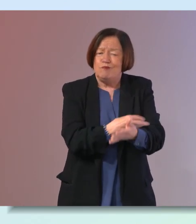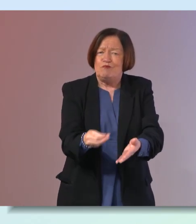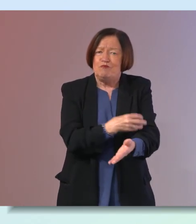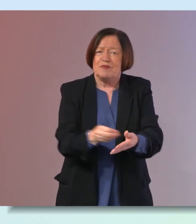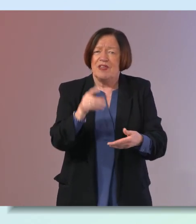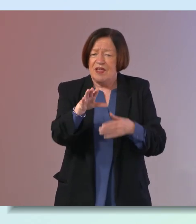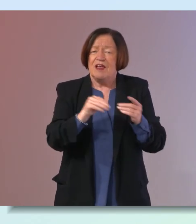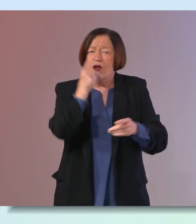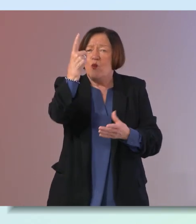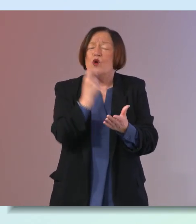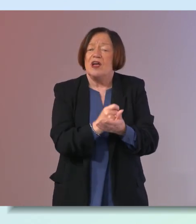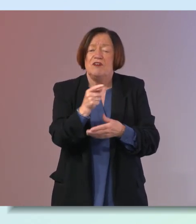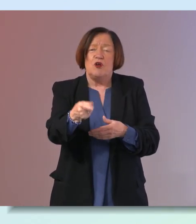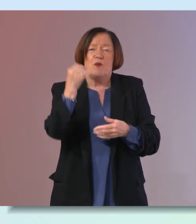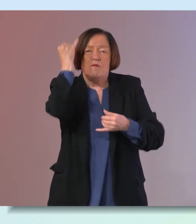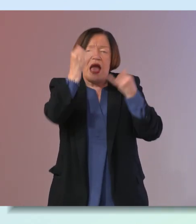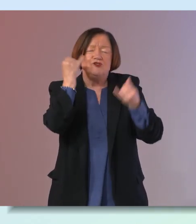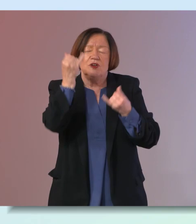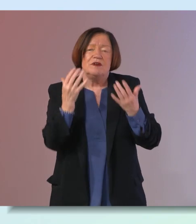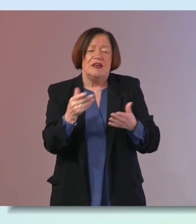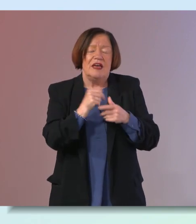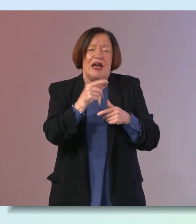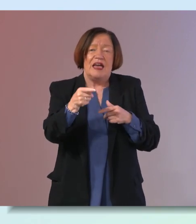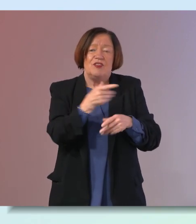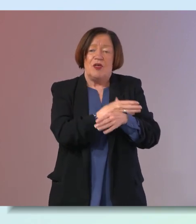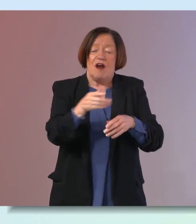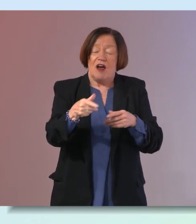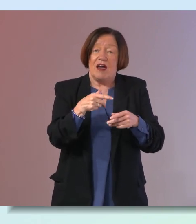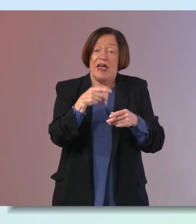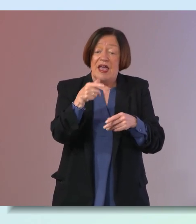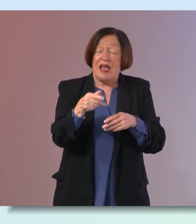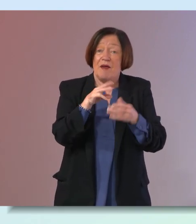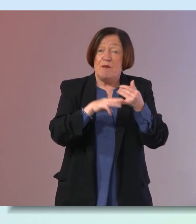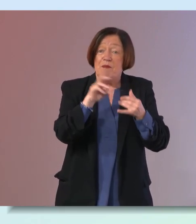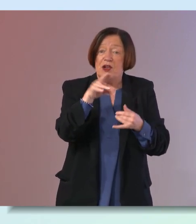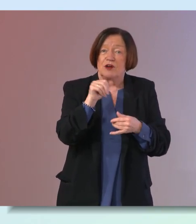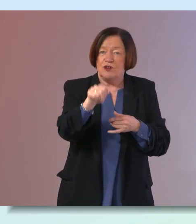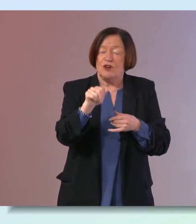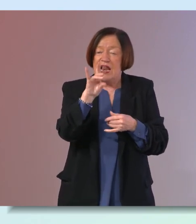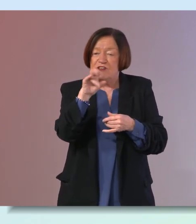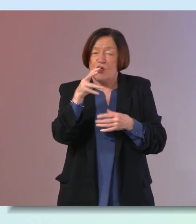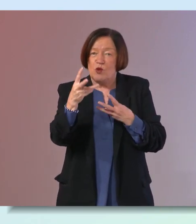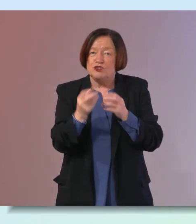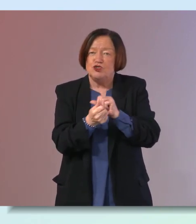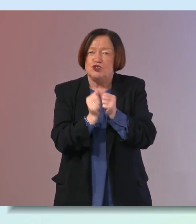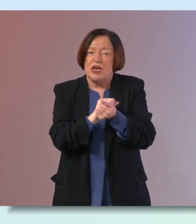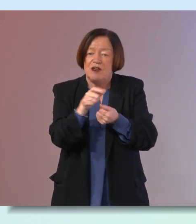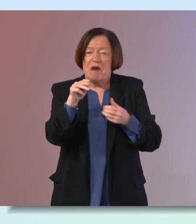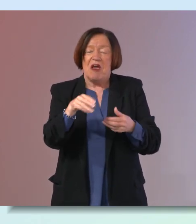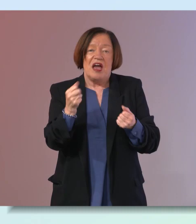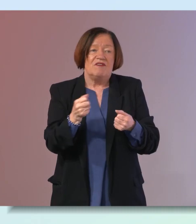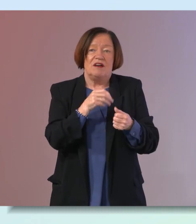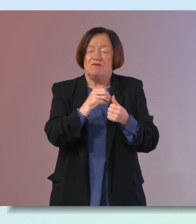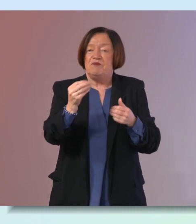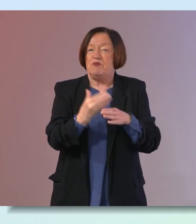to have them done at least once if you imagine certainly at the outset of menopause your cholesterol is going to be changing so you might have had it done at